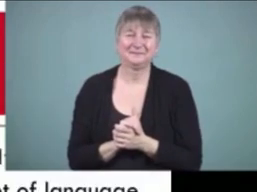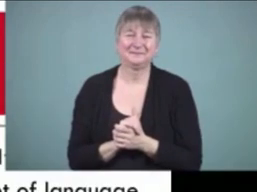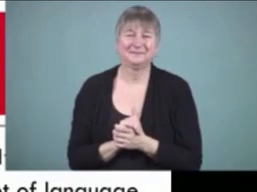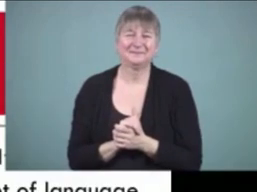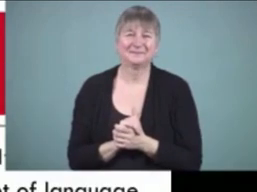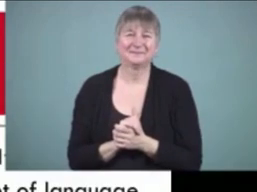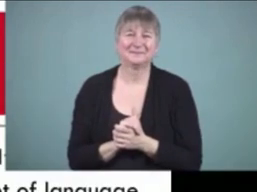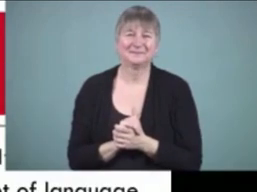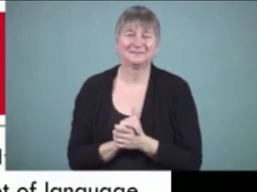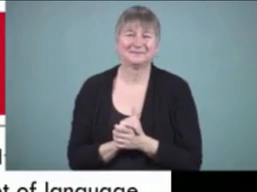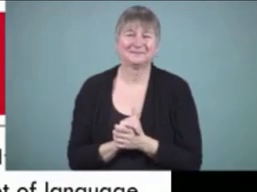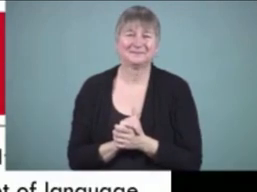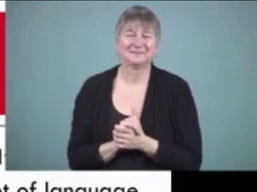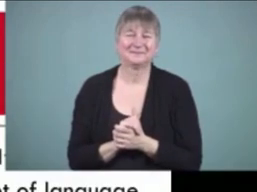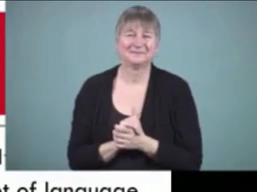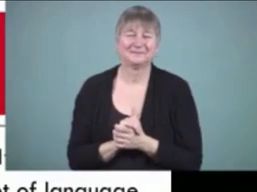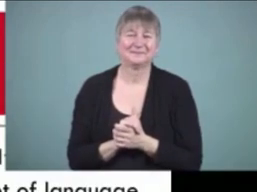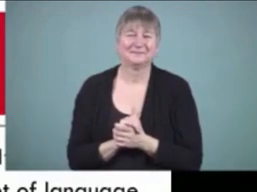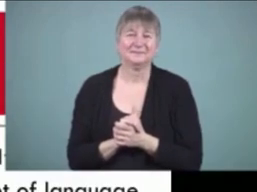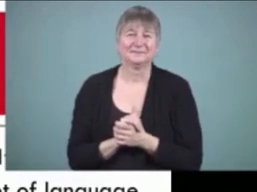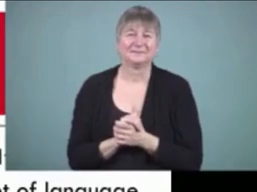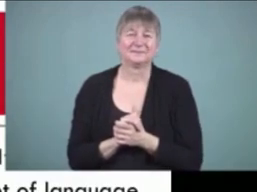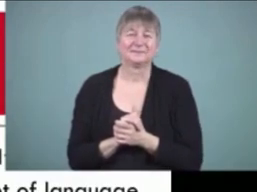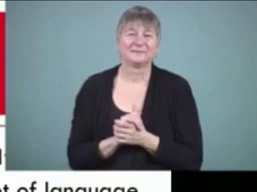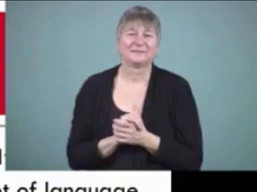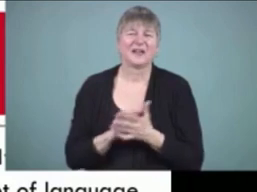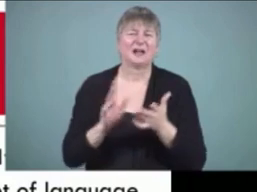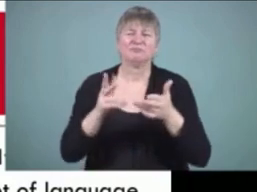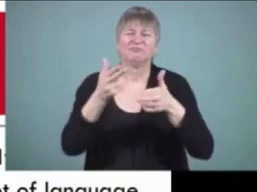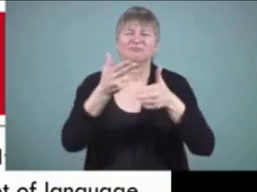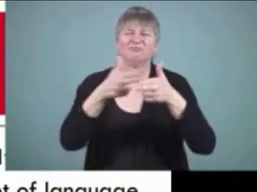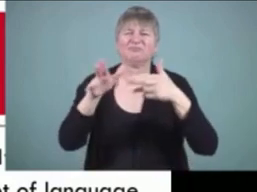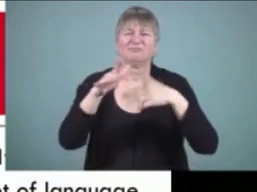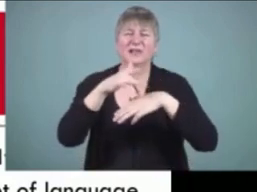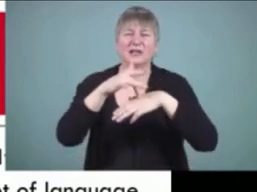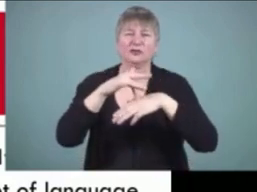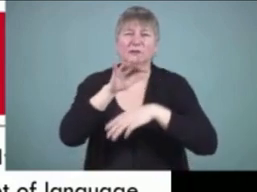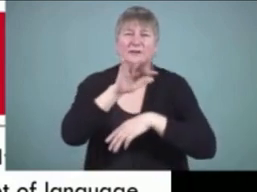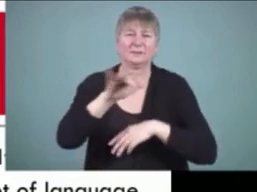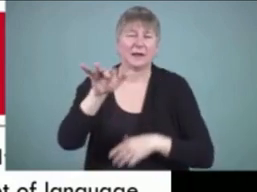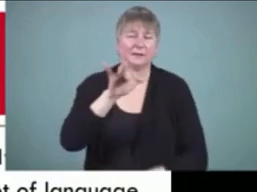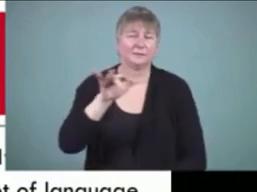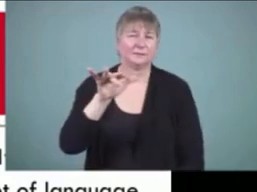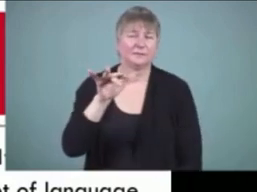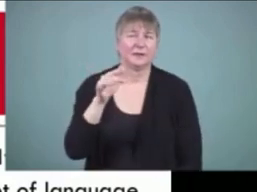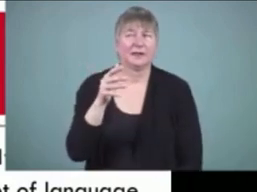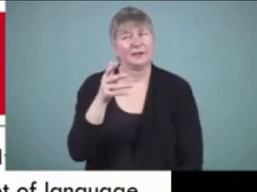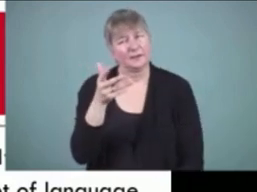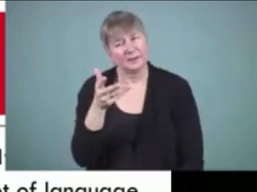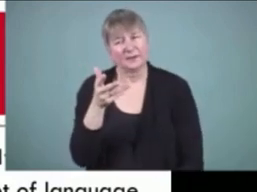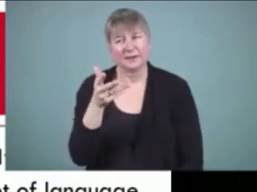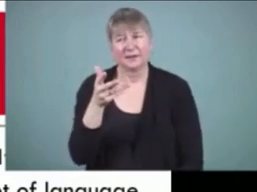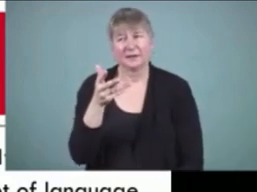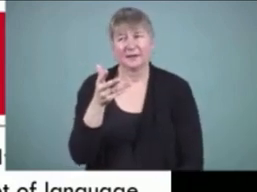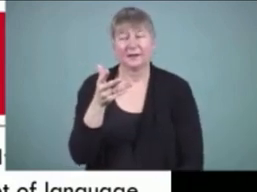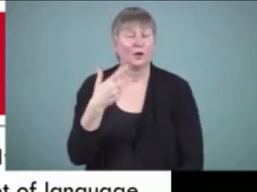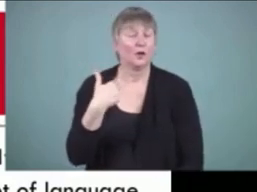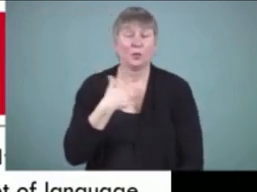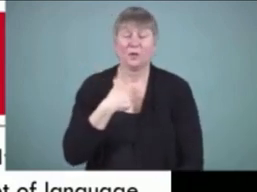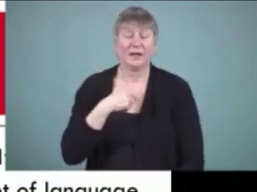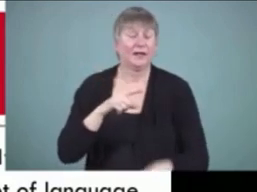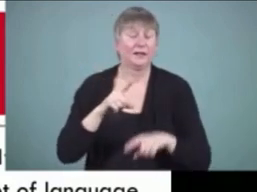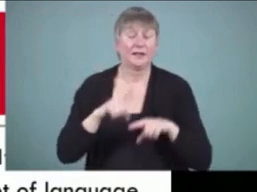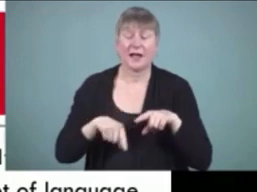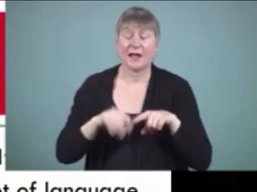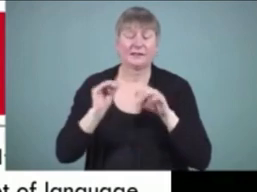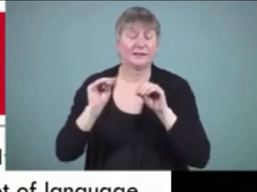next slide i'm not going to say much here about spelling other than really quickly we can't possibly teach